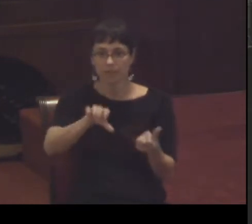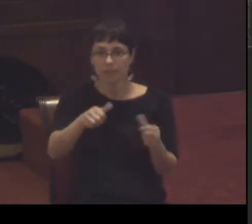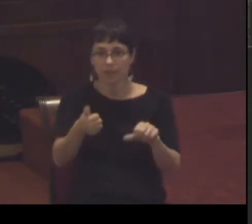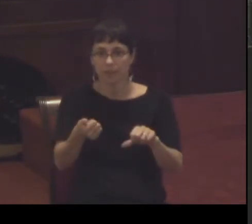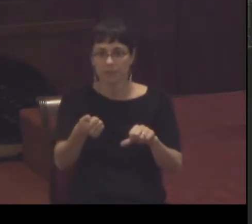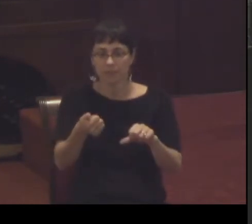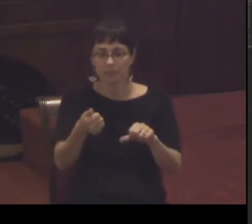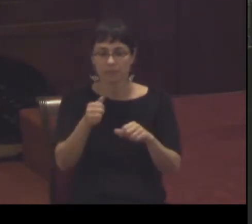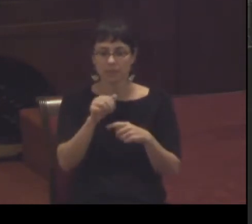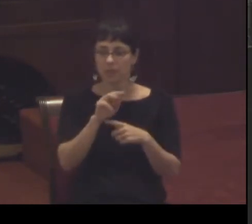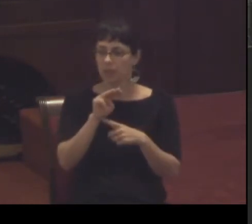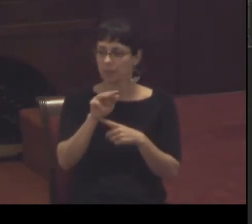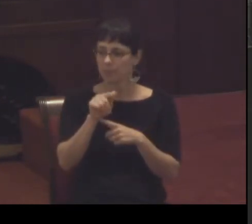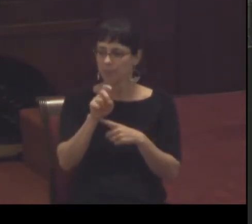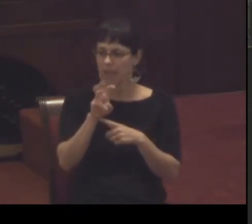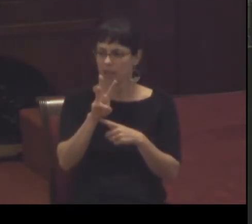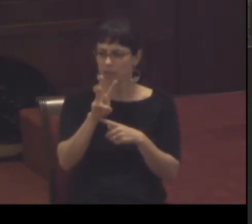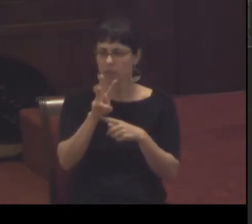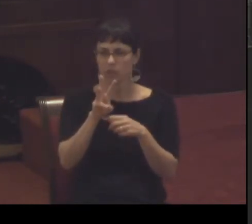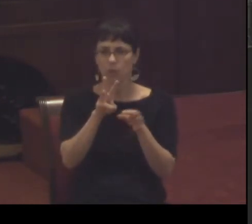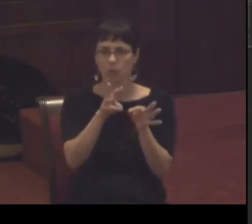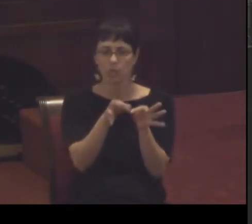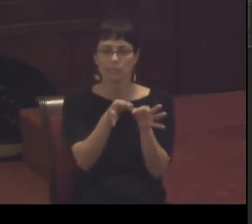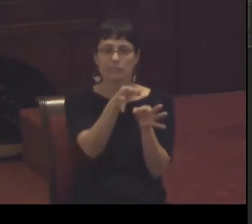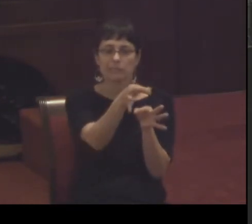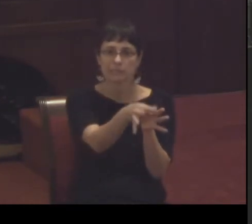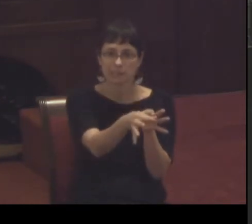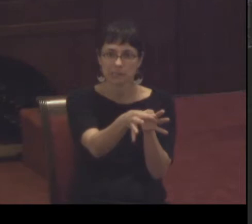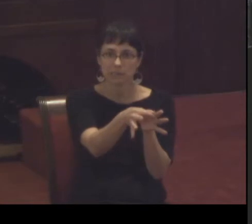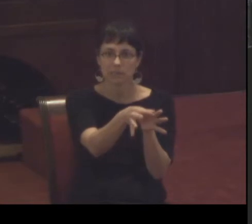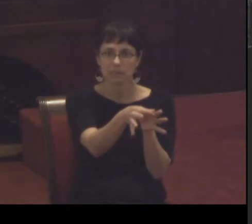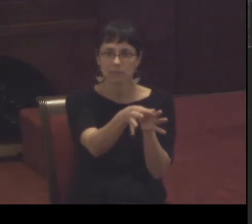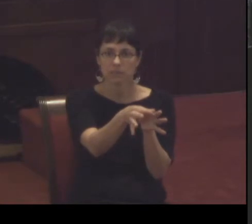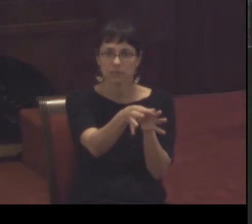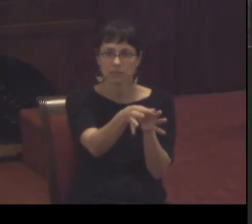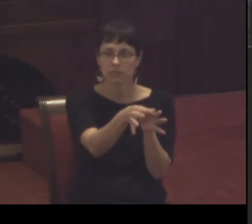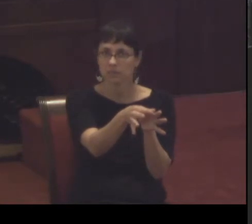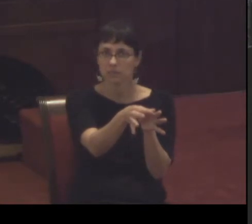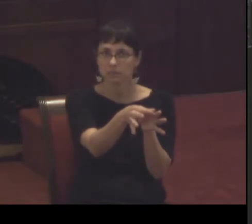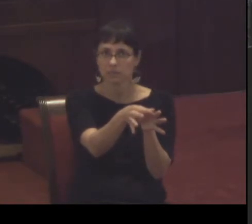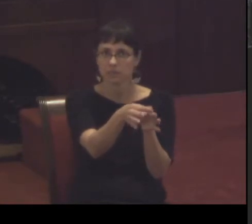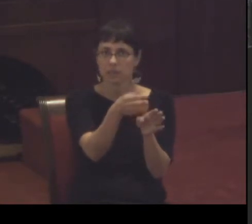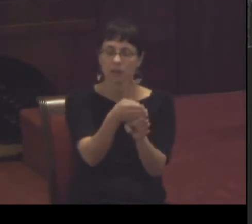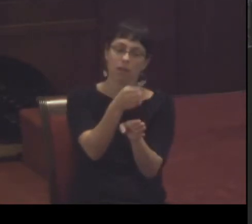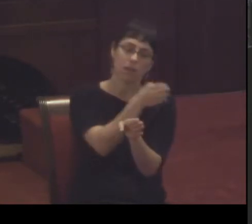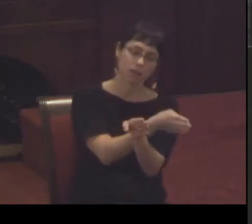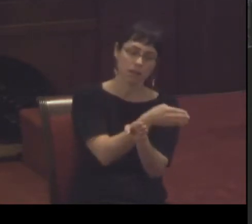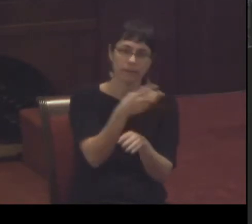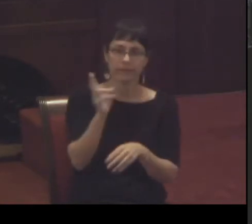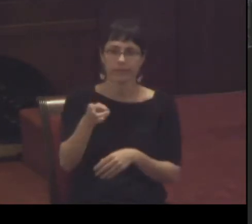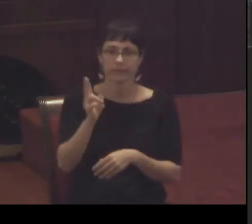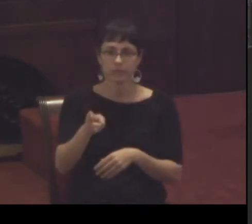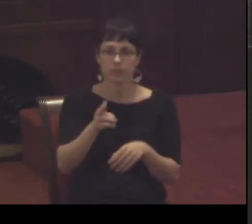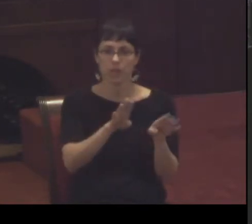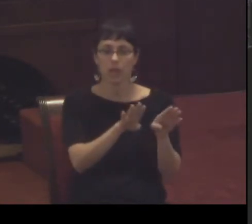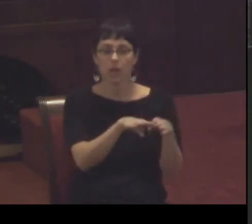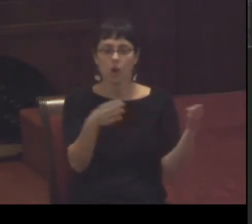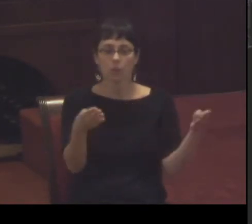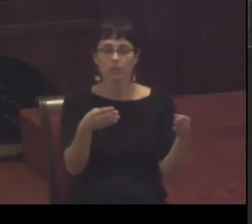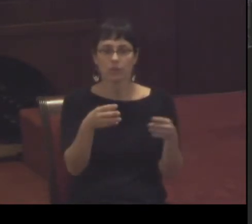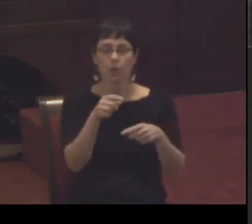well pushes the story back a little further in history and opens with a genealogy beginning with Abraham